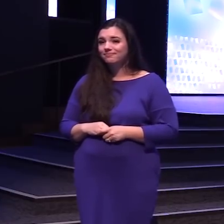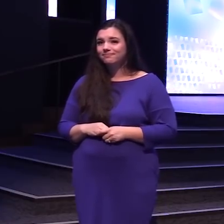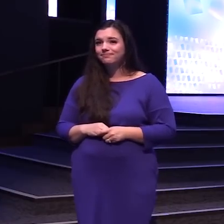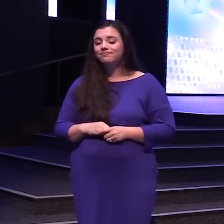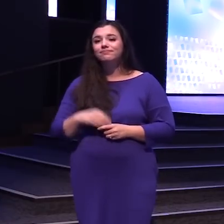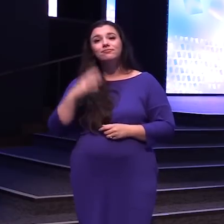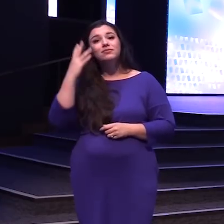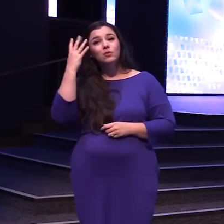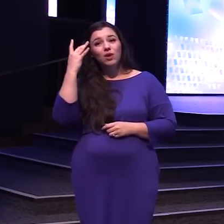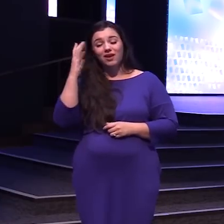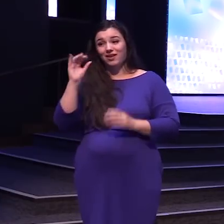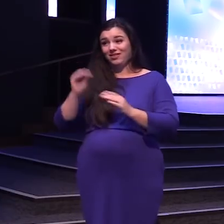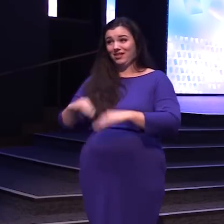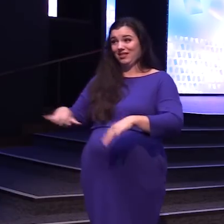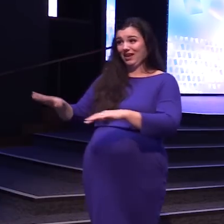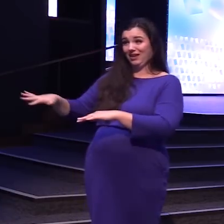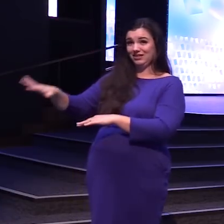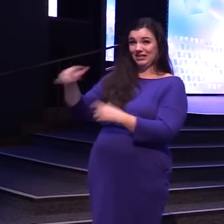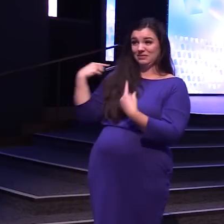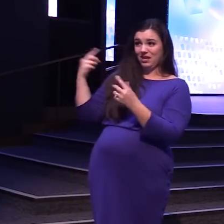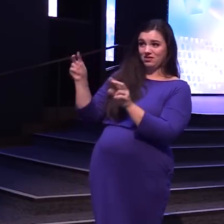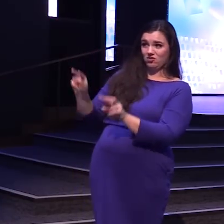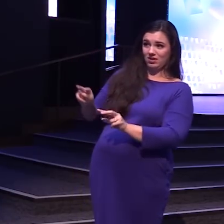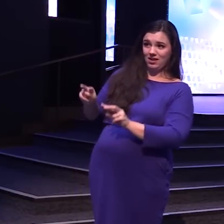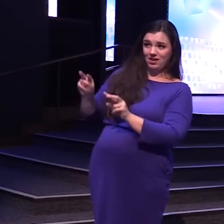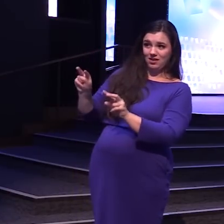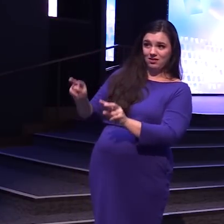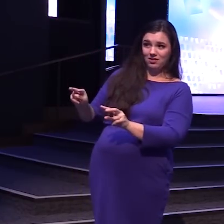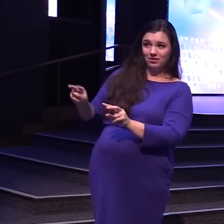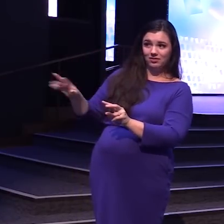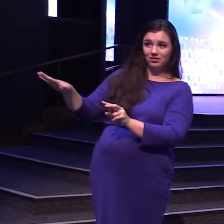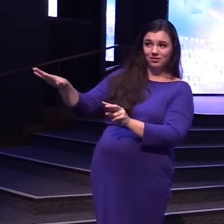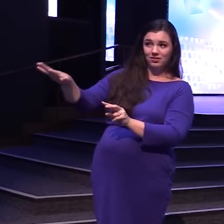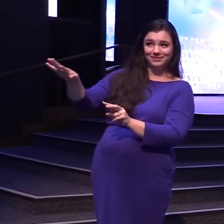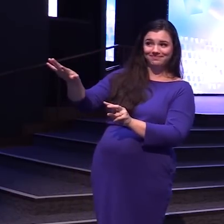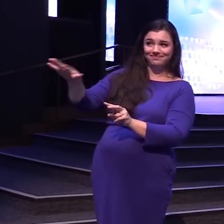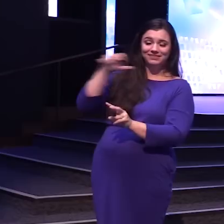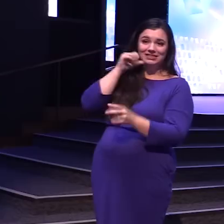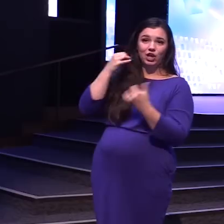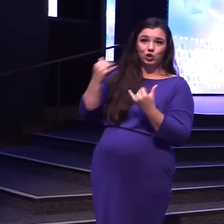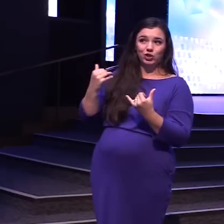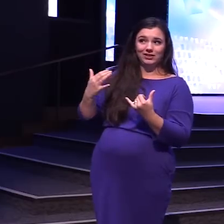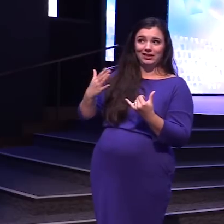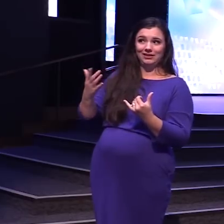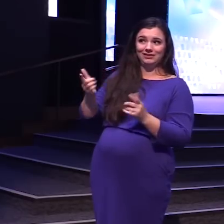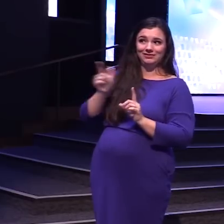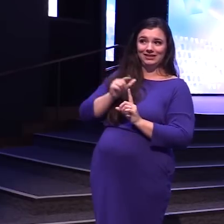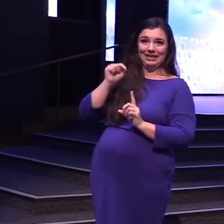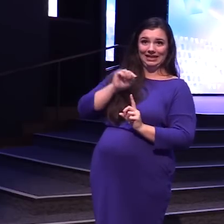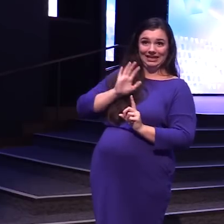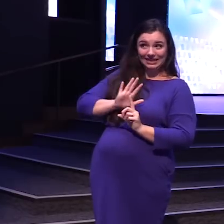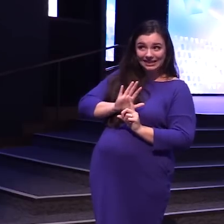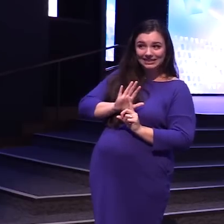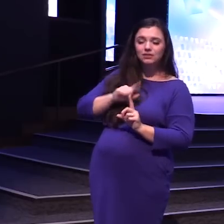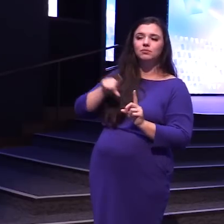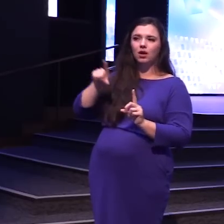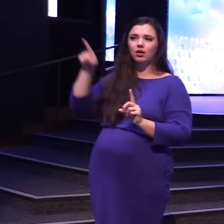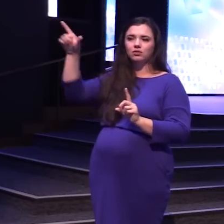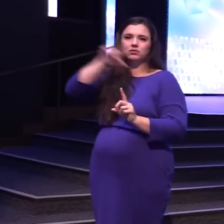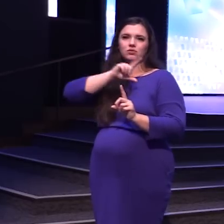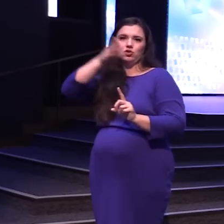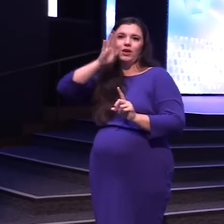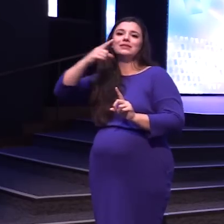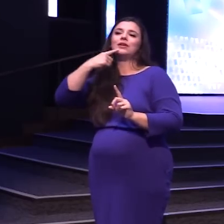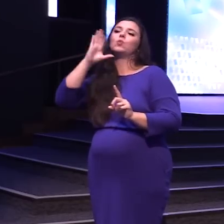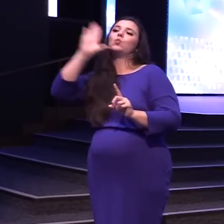Because those lands That he's been looking at Are not currently In his possession But are being prophesied Into his possession